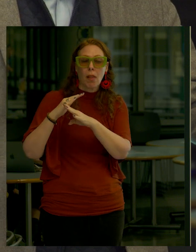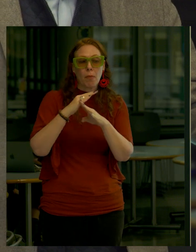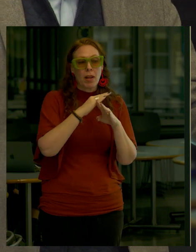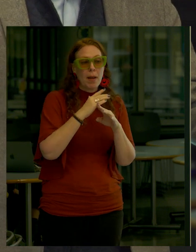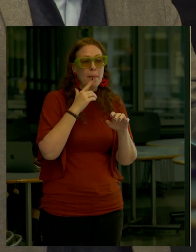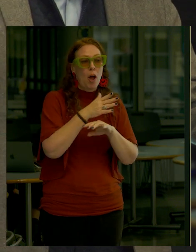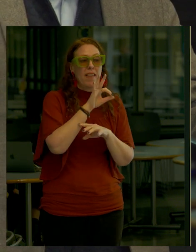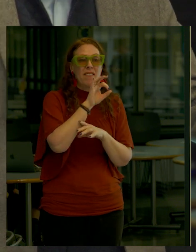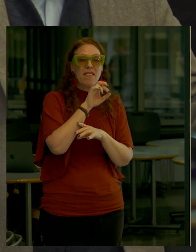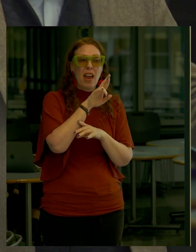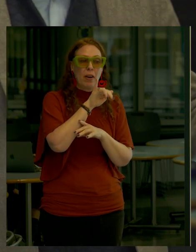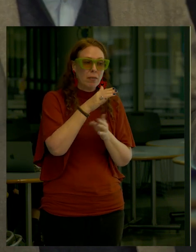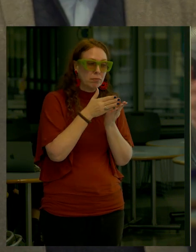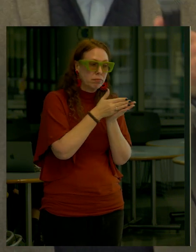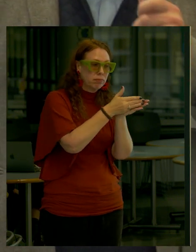terminal?